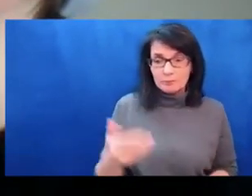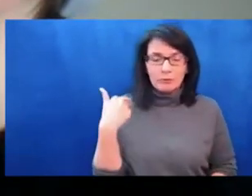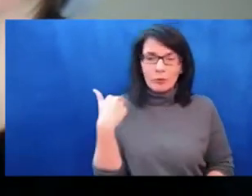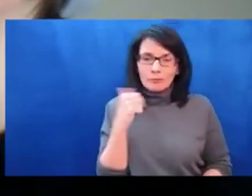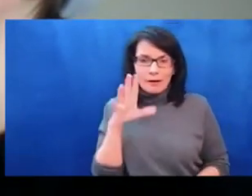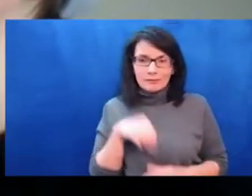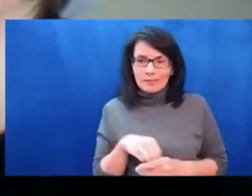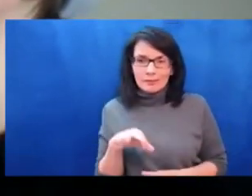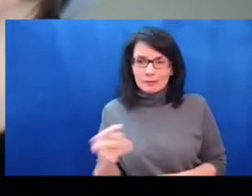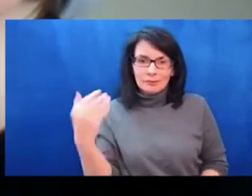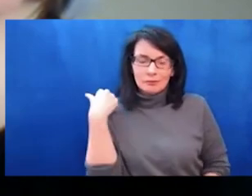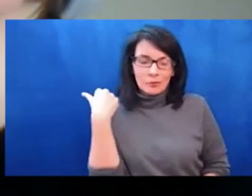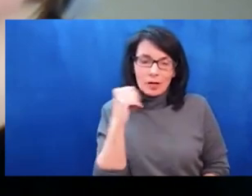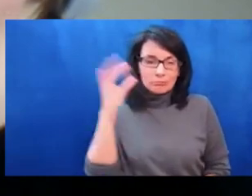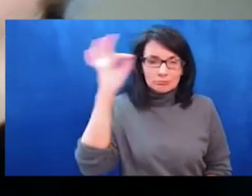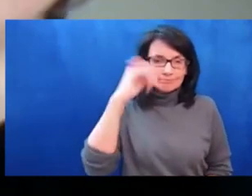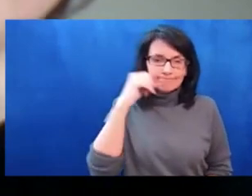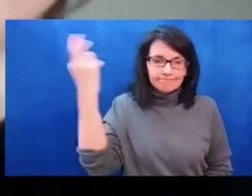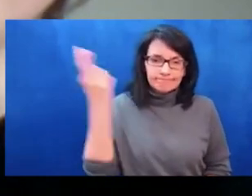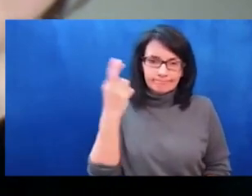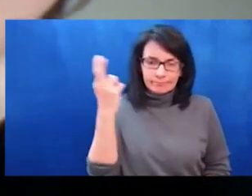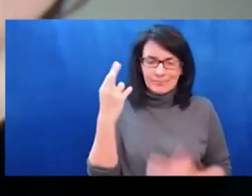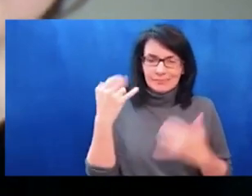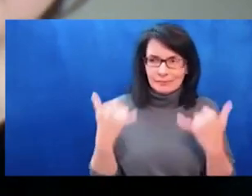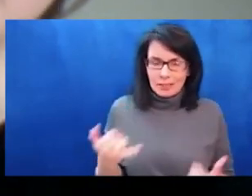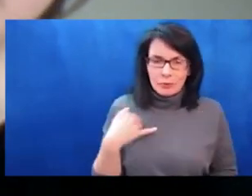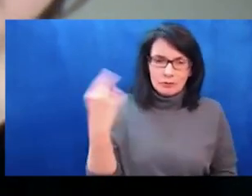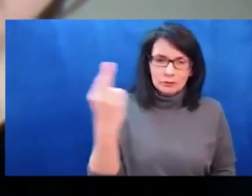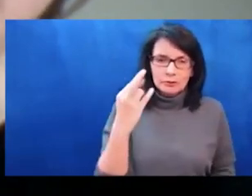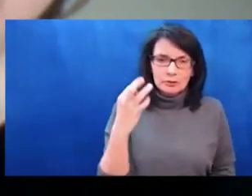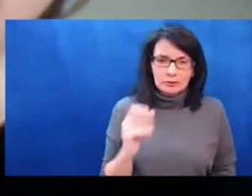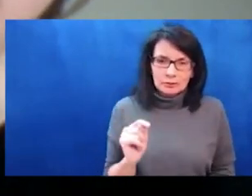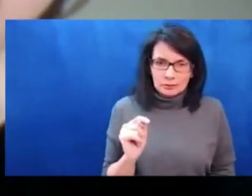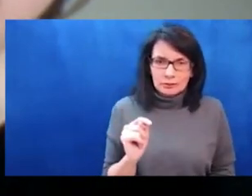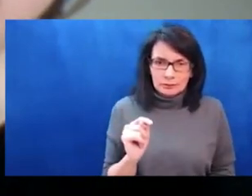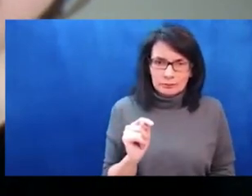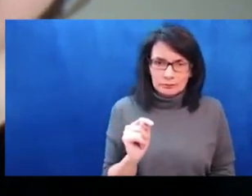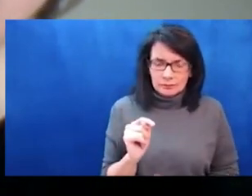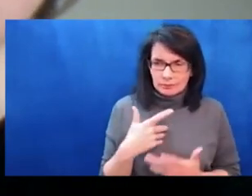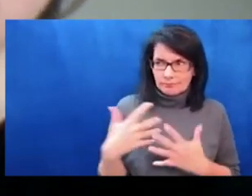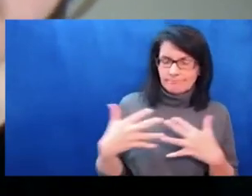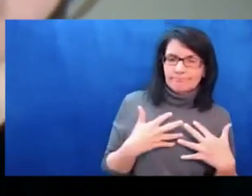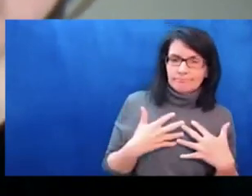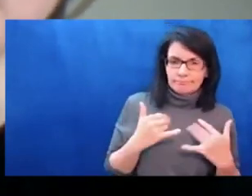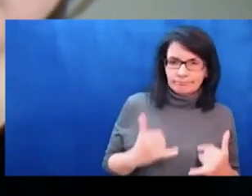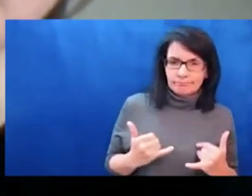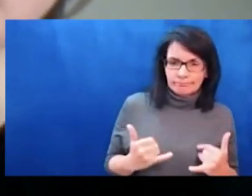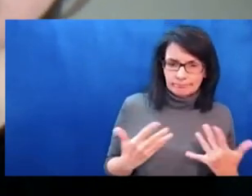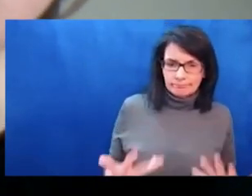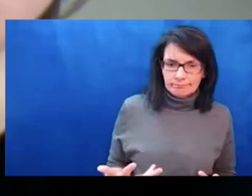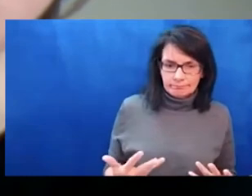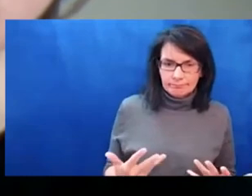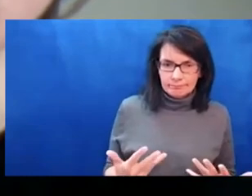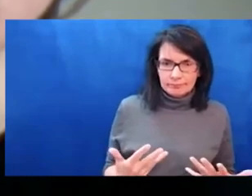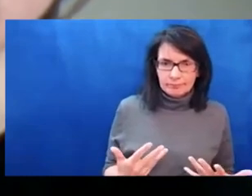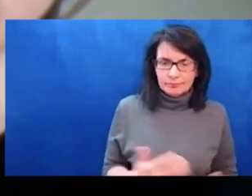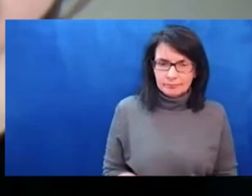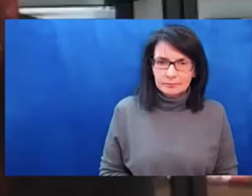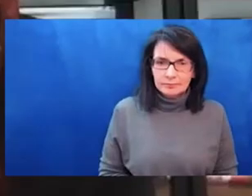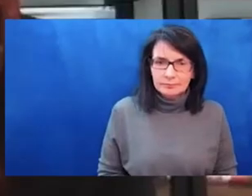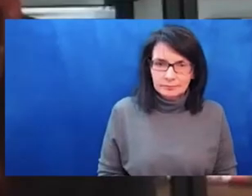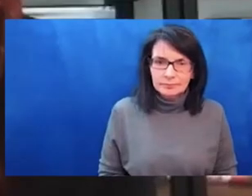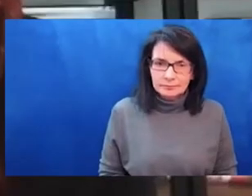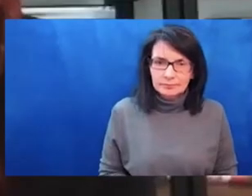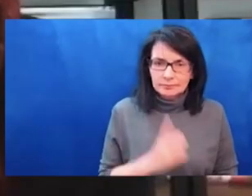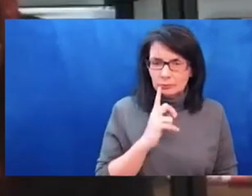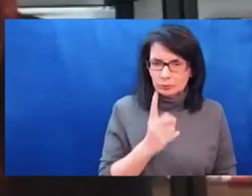not involved in what has been happening in Syria for the